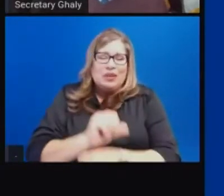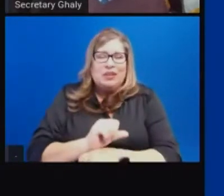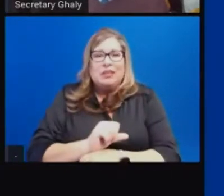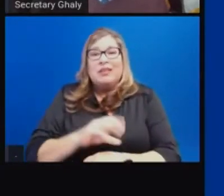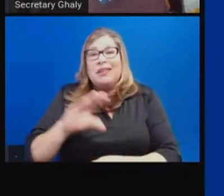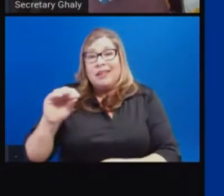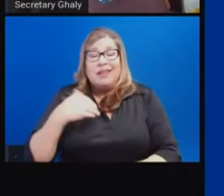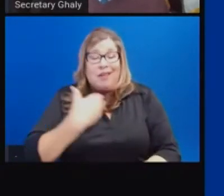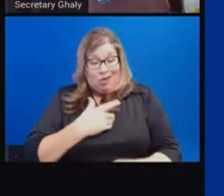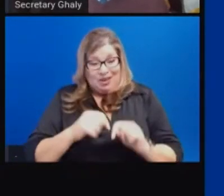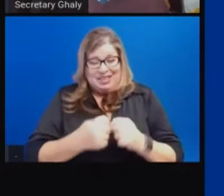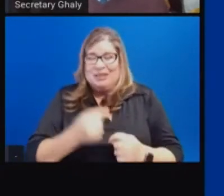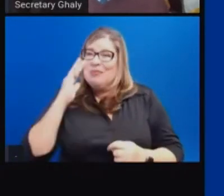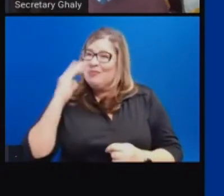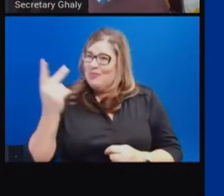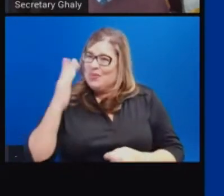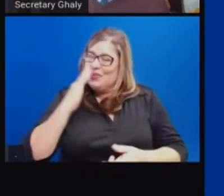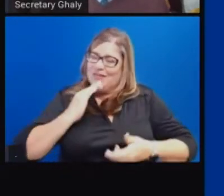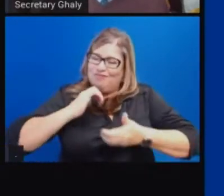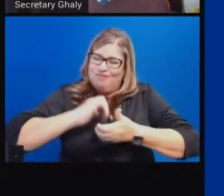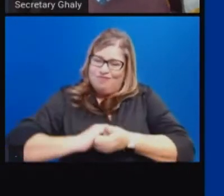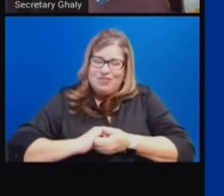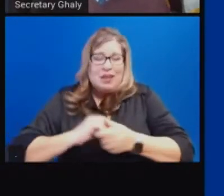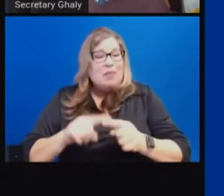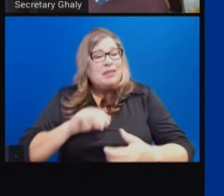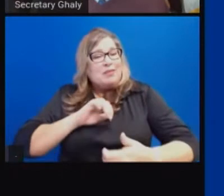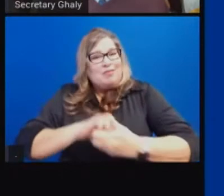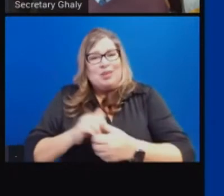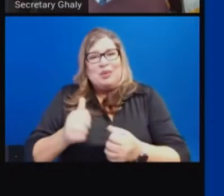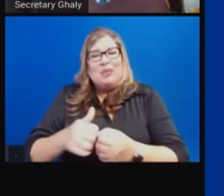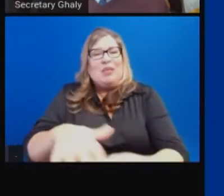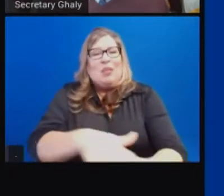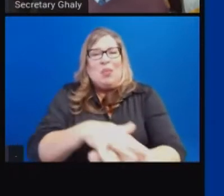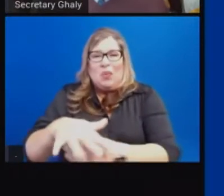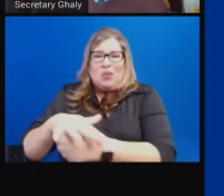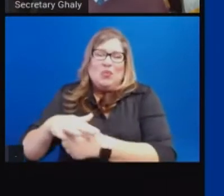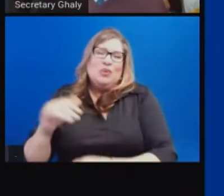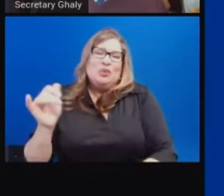collectively will be doing with our local partners. Next slide.